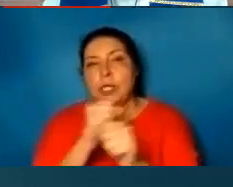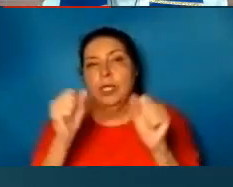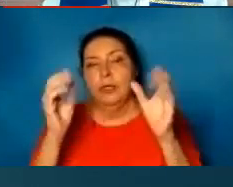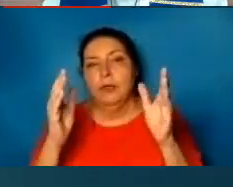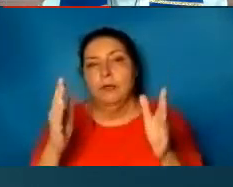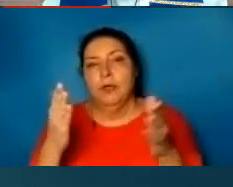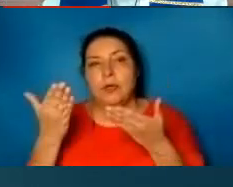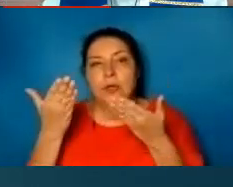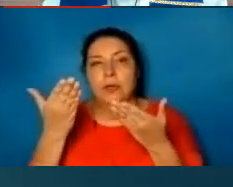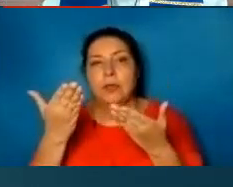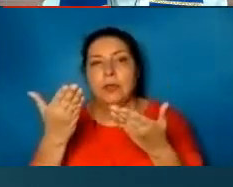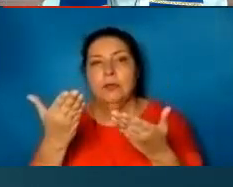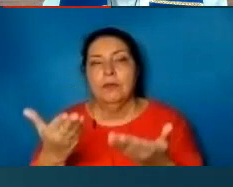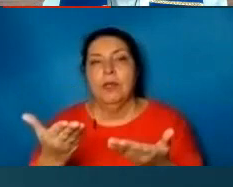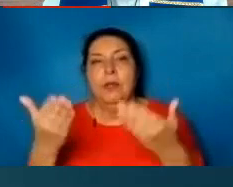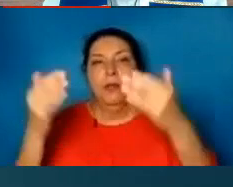Lord.